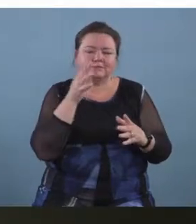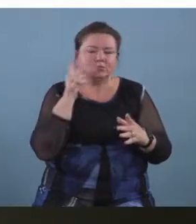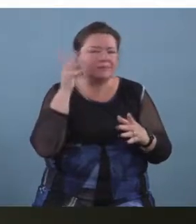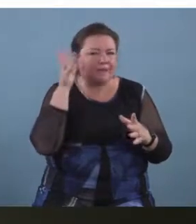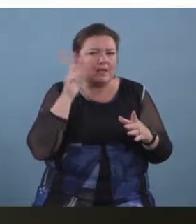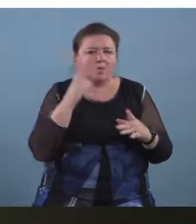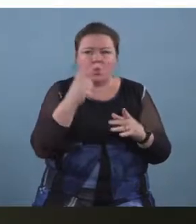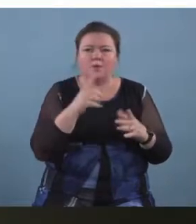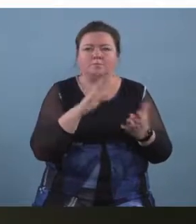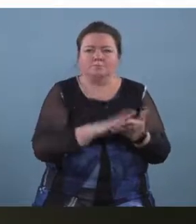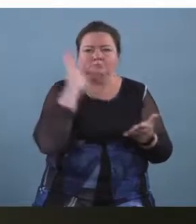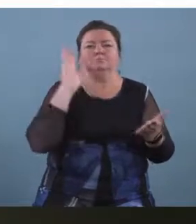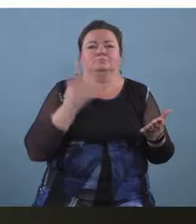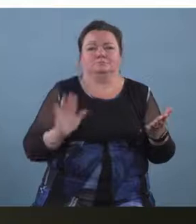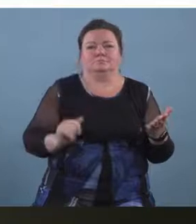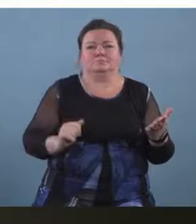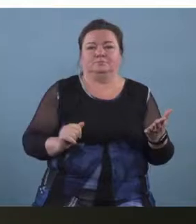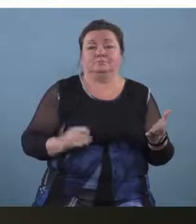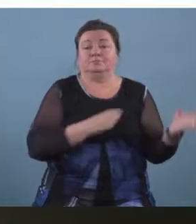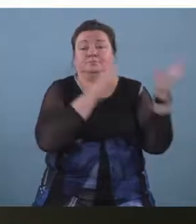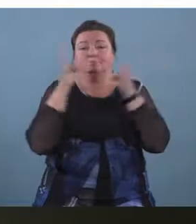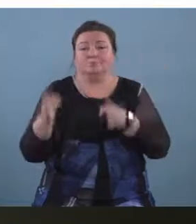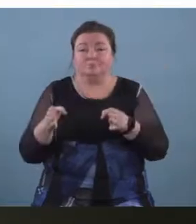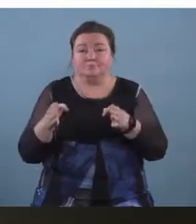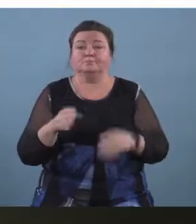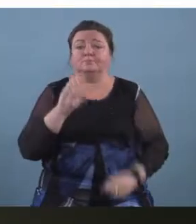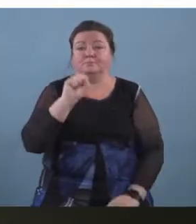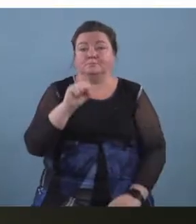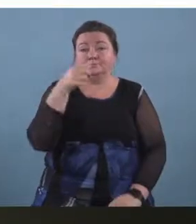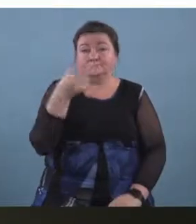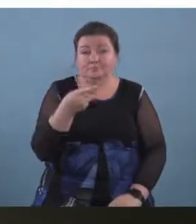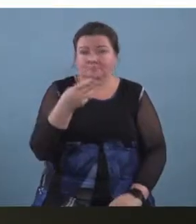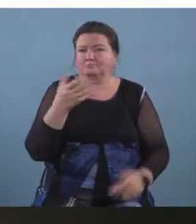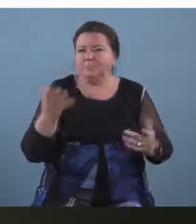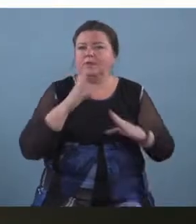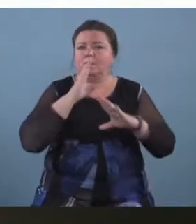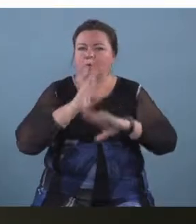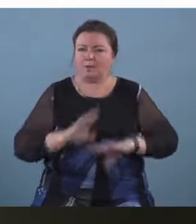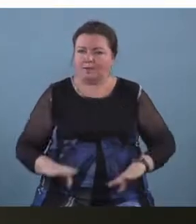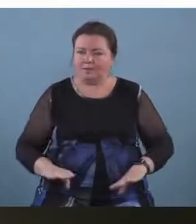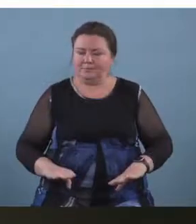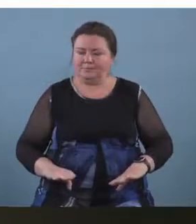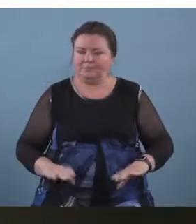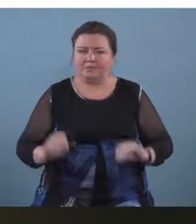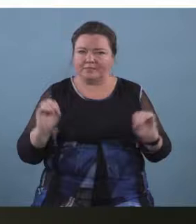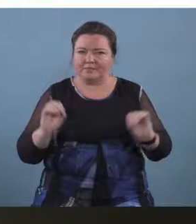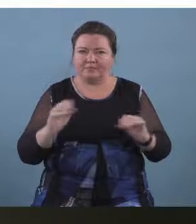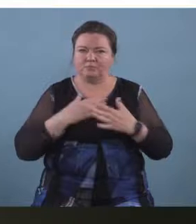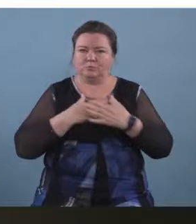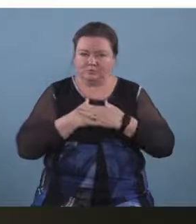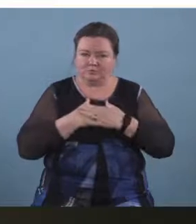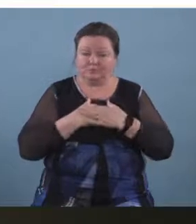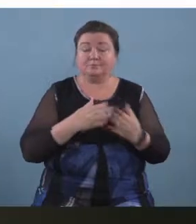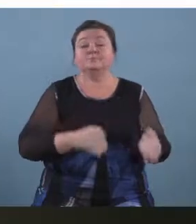and so the next one would be the rest and the third one would be